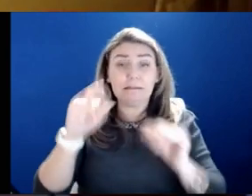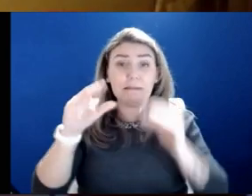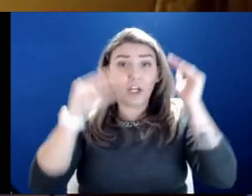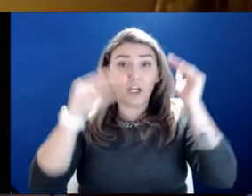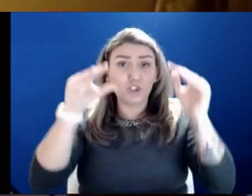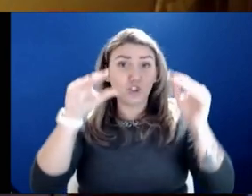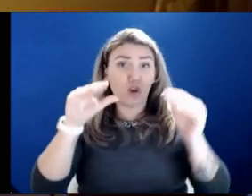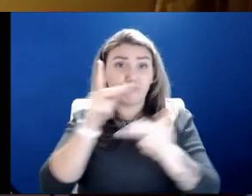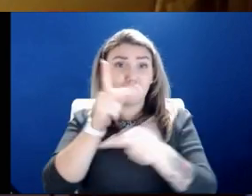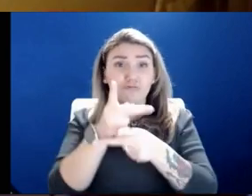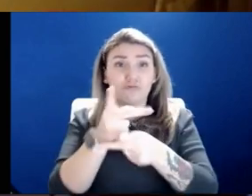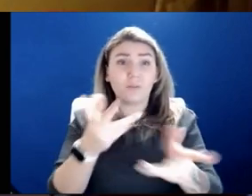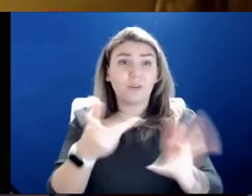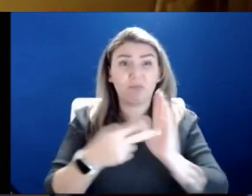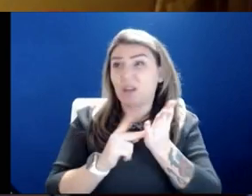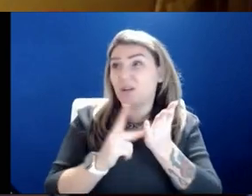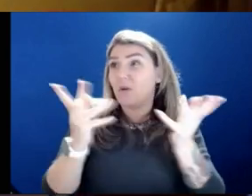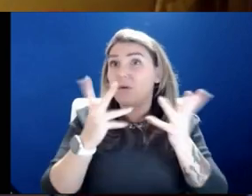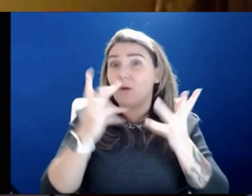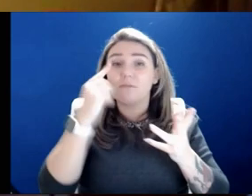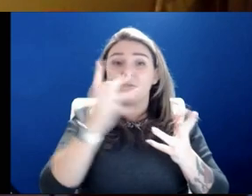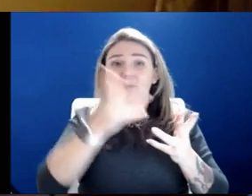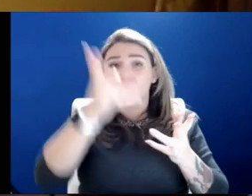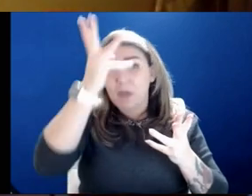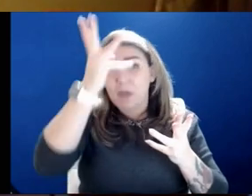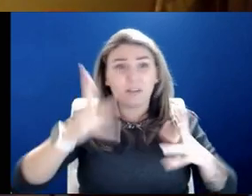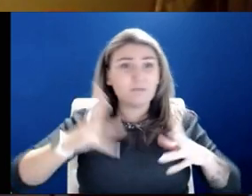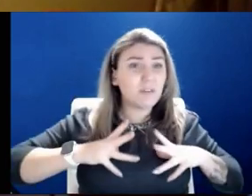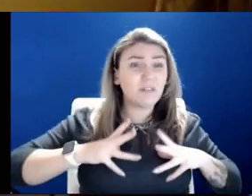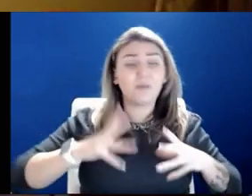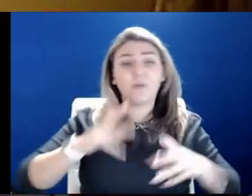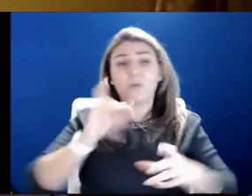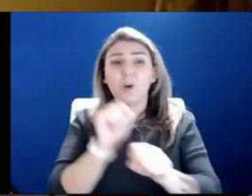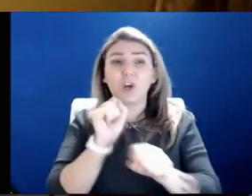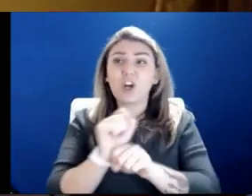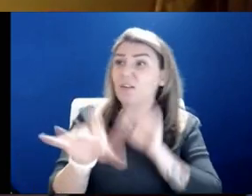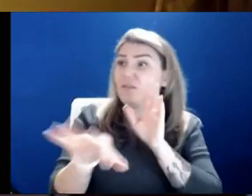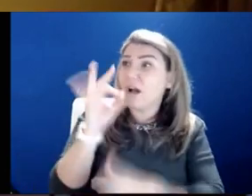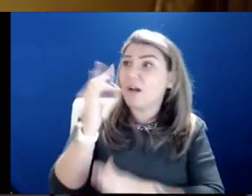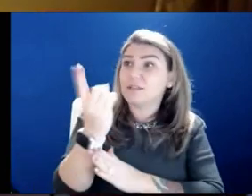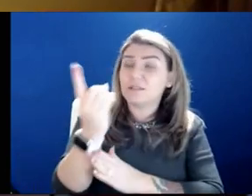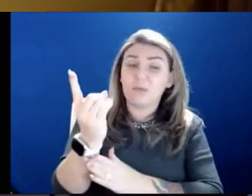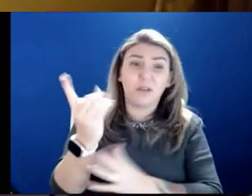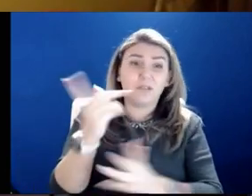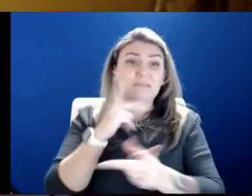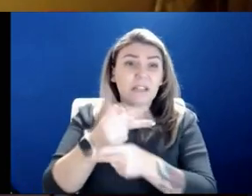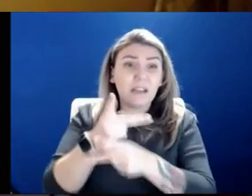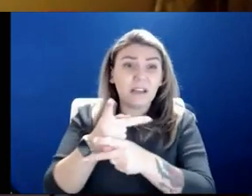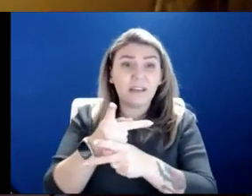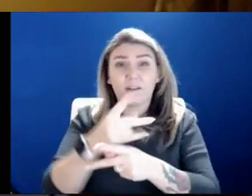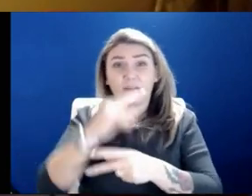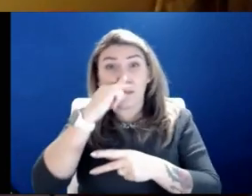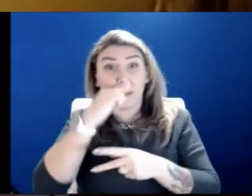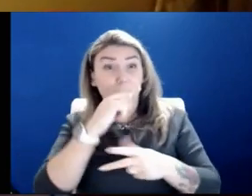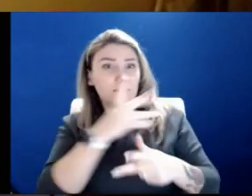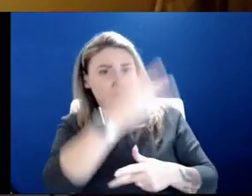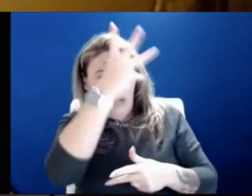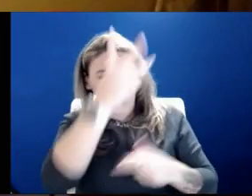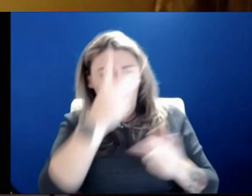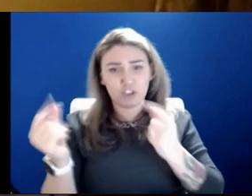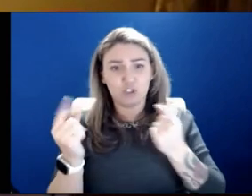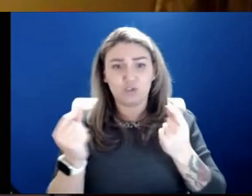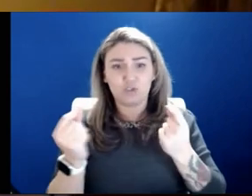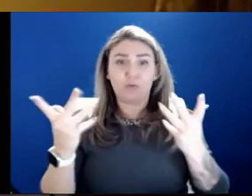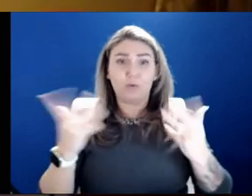What does that mean for the parents taking off work, finding someone to watch the child? What do the parents do? And then certainly for our younger